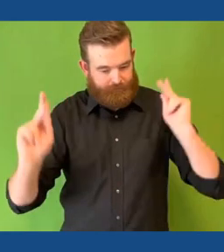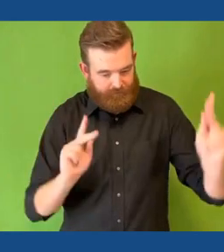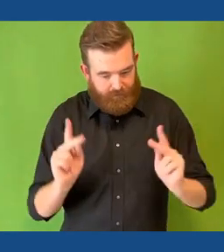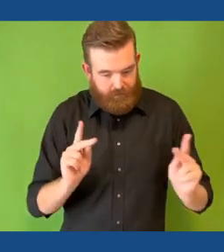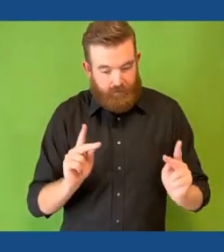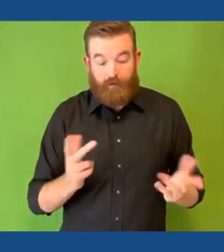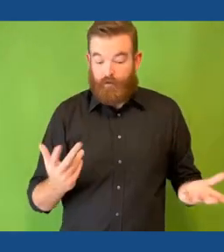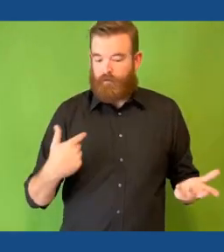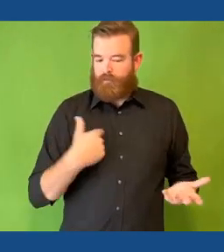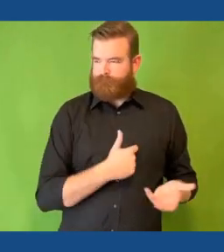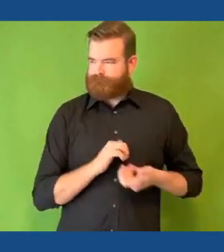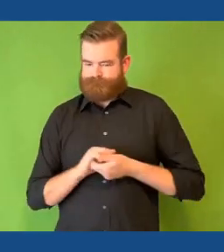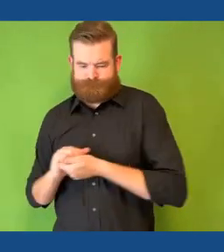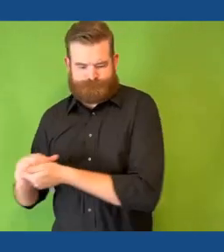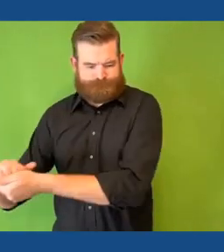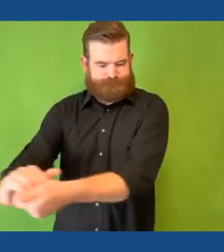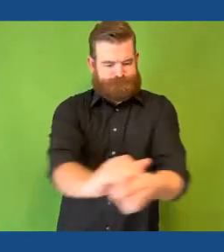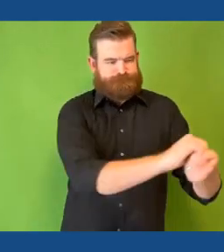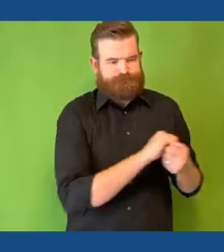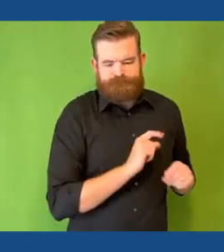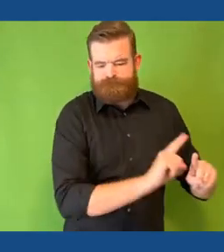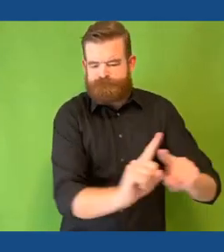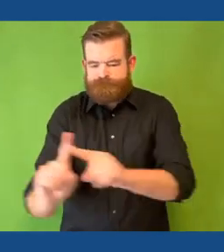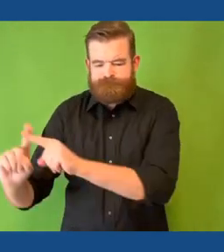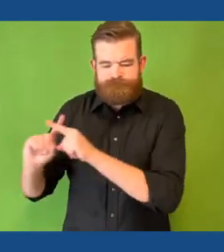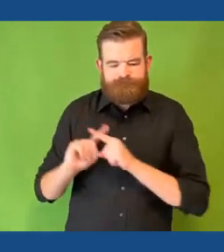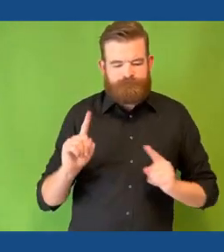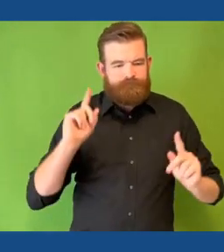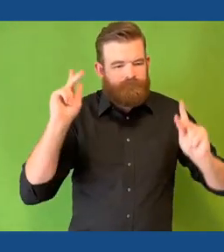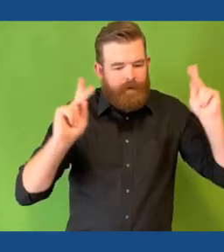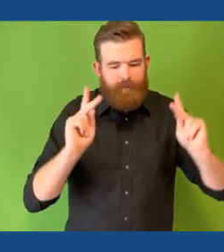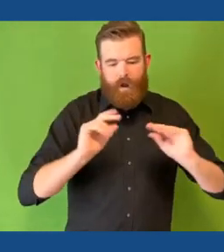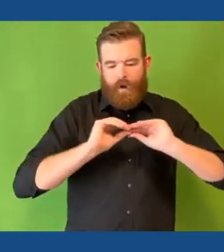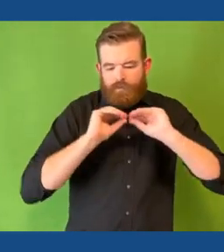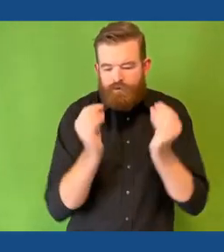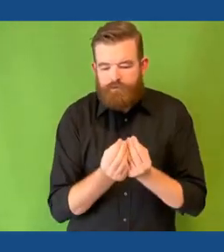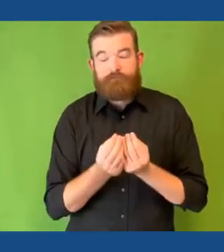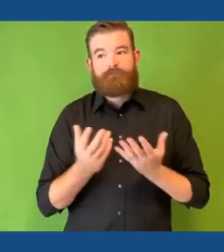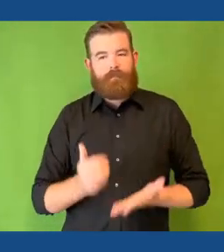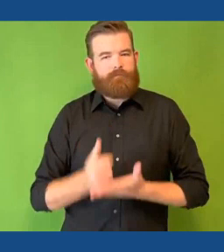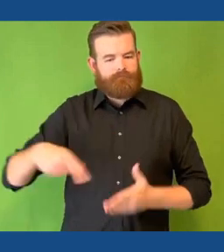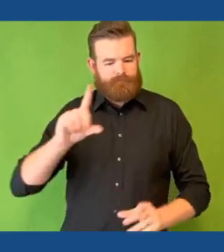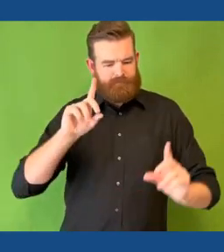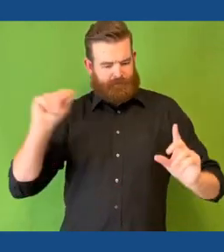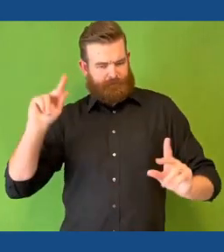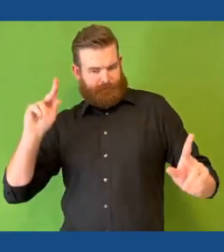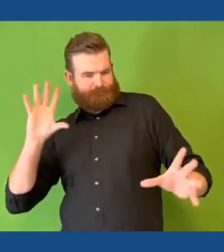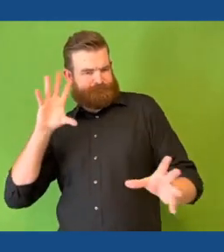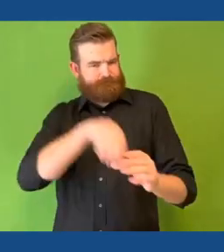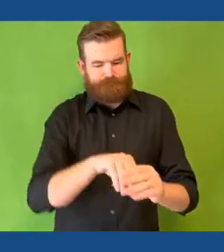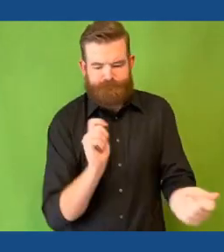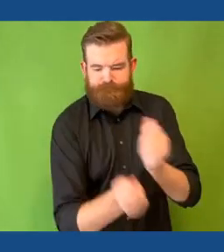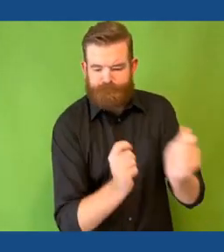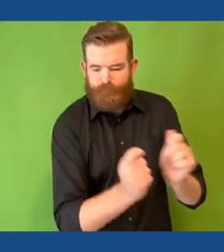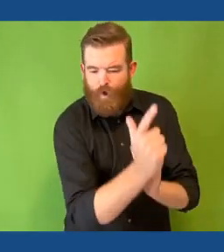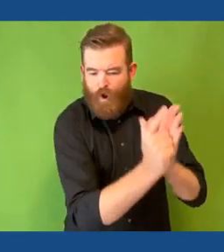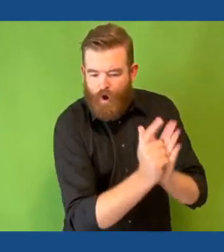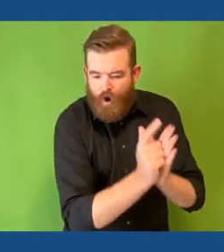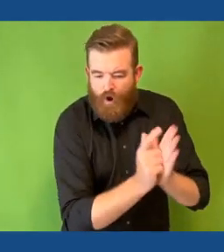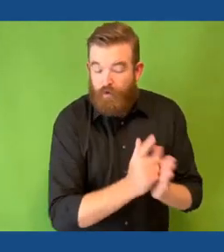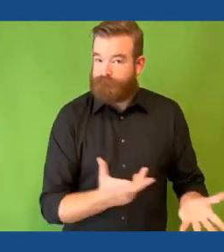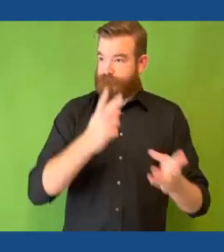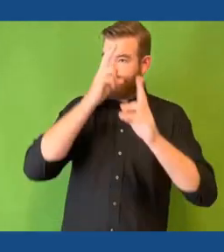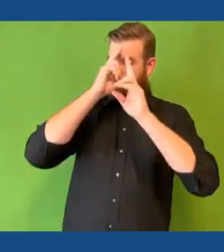partnerships throughout New Jersey, we ensure that people with disabilities have a voice in policy and decision making, honoring the mantra,